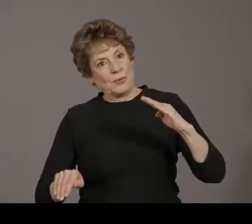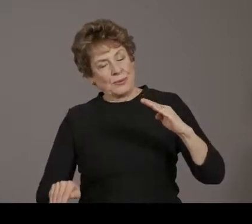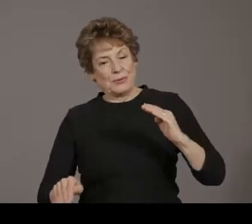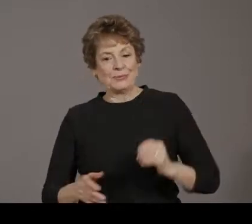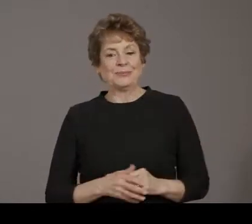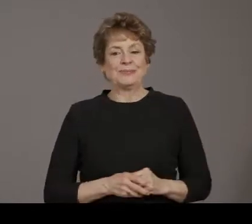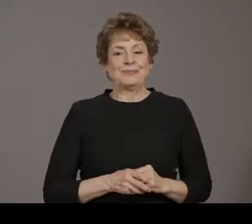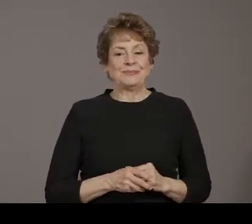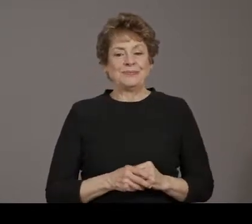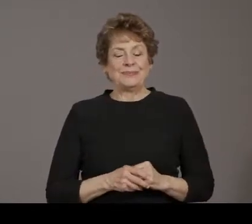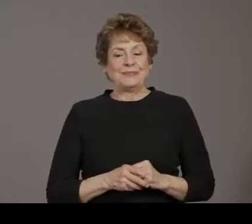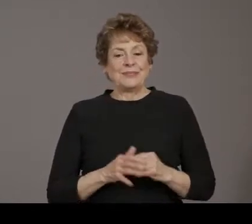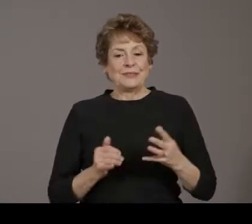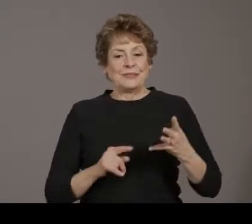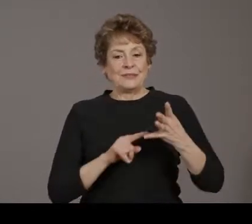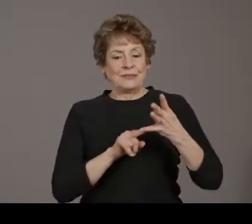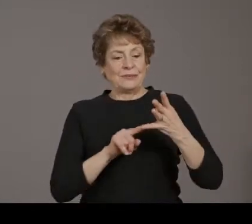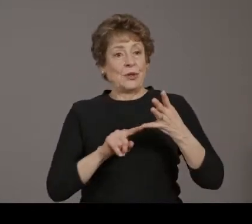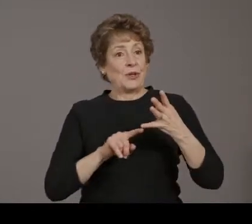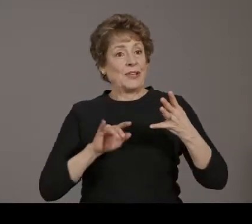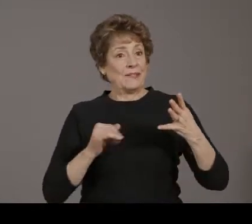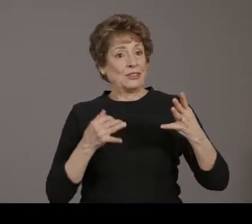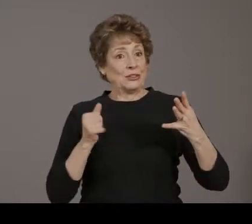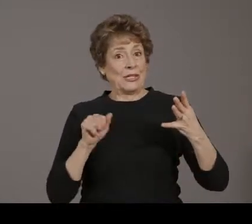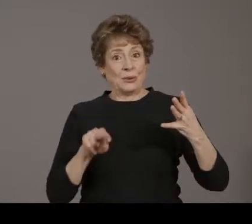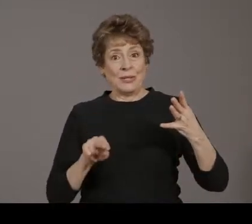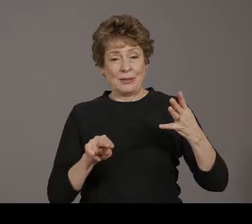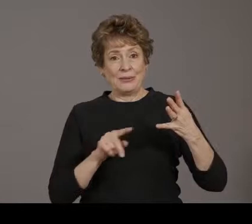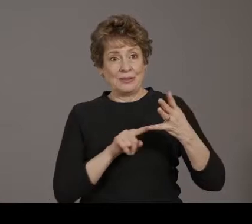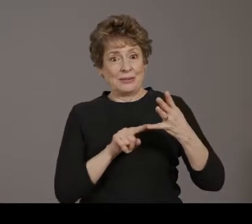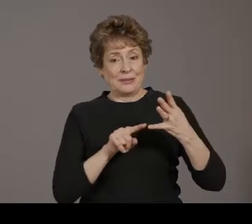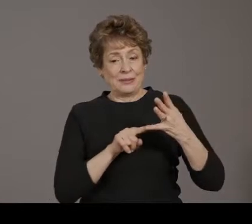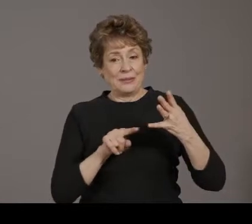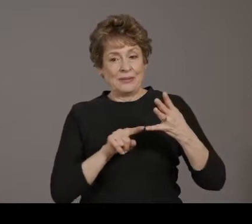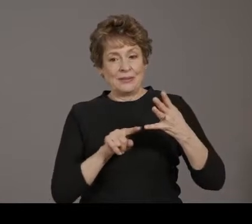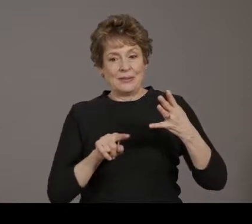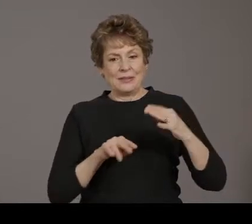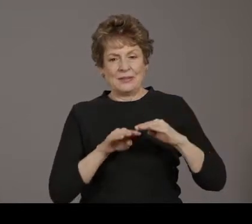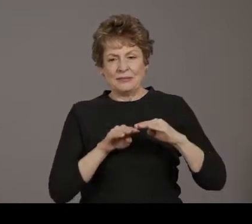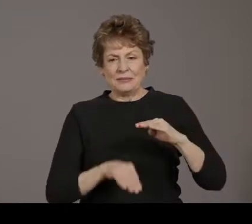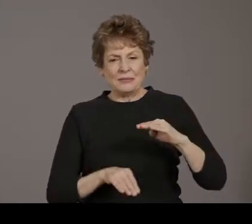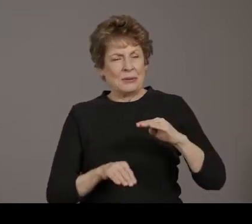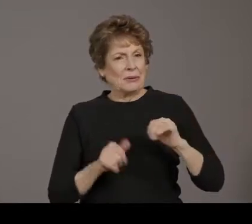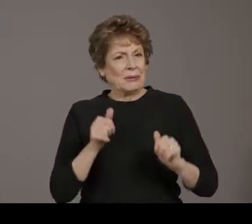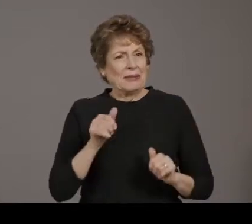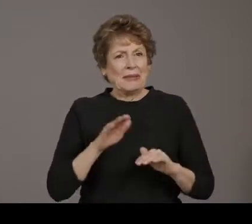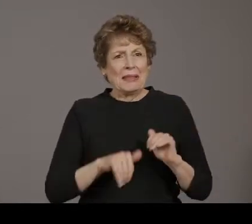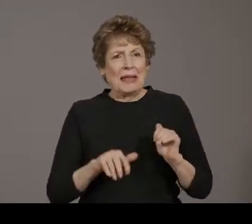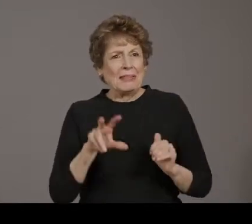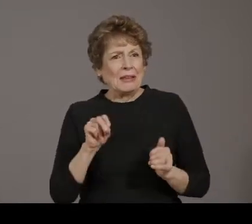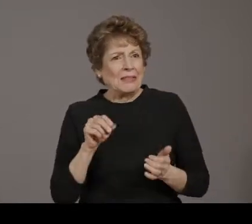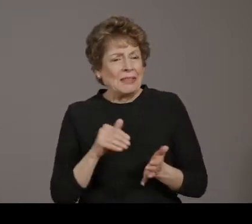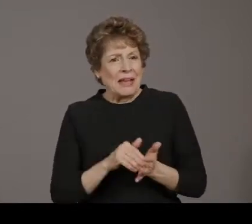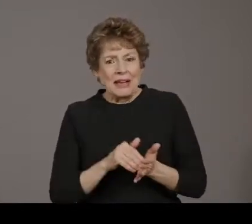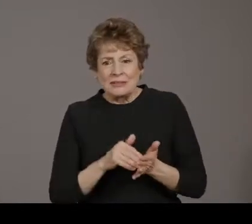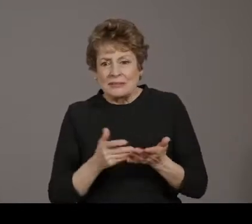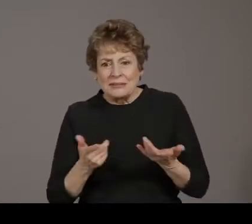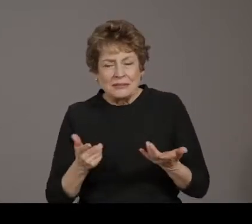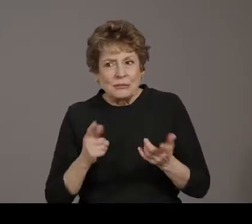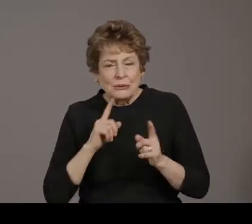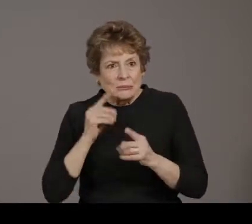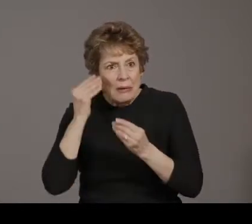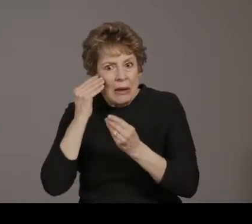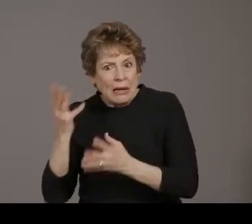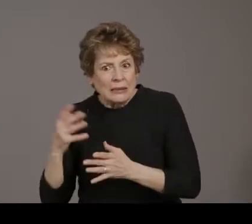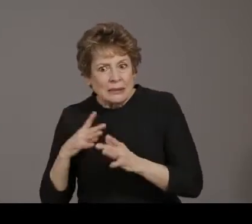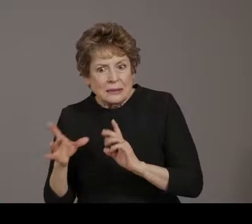continue to drop. From a statewide perspective, we are also seeing a decrease in hospital bed use in COVID patients and as